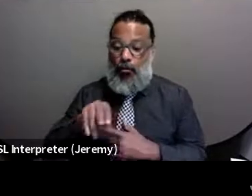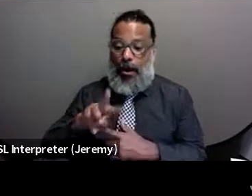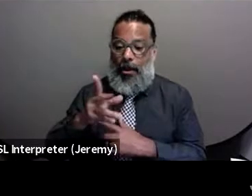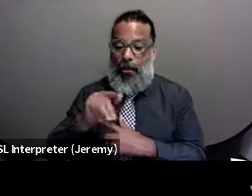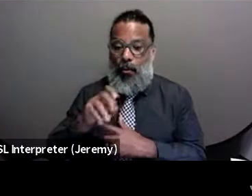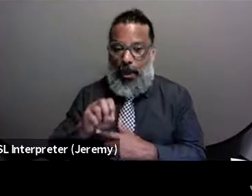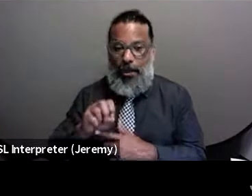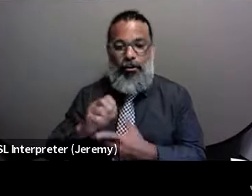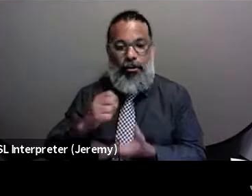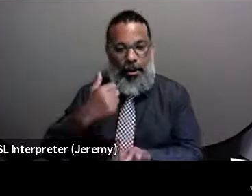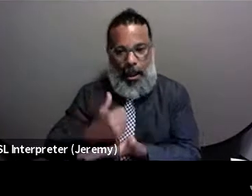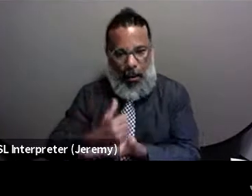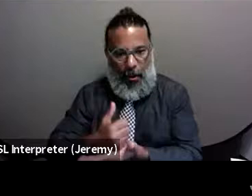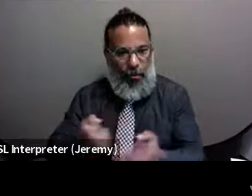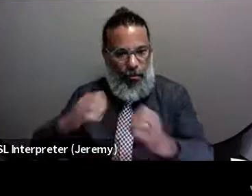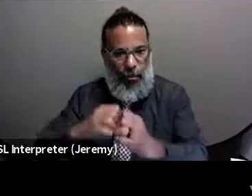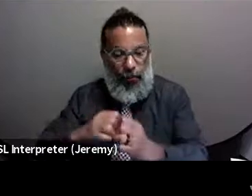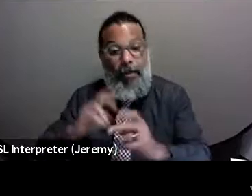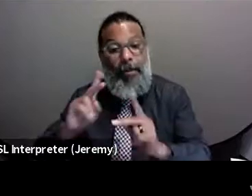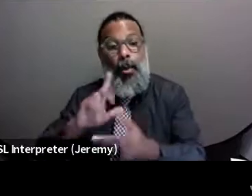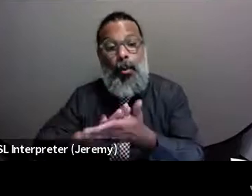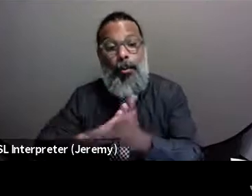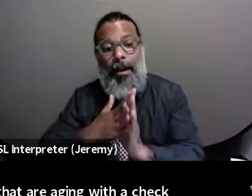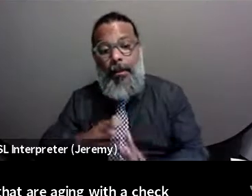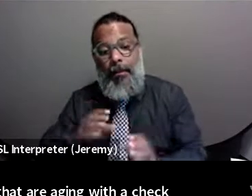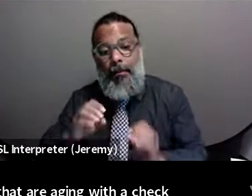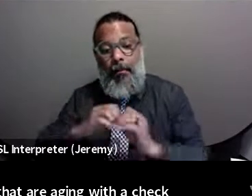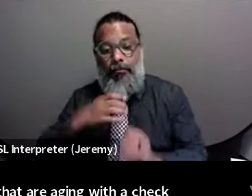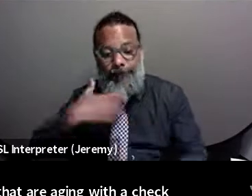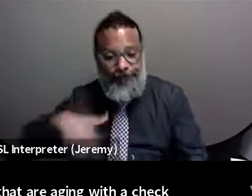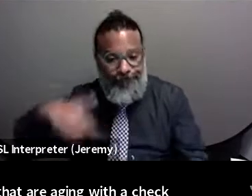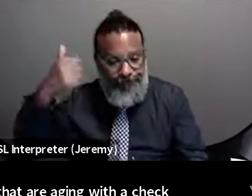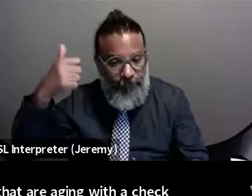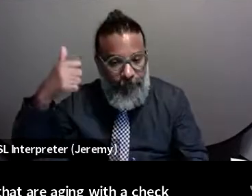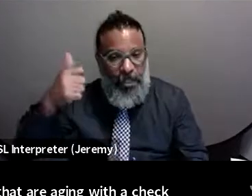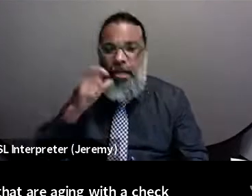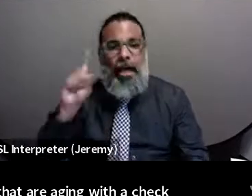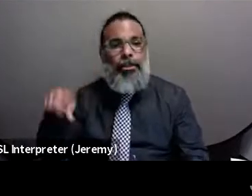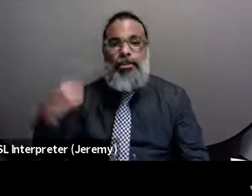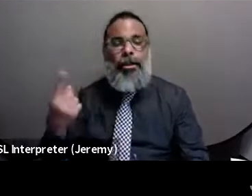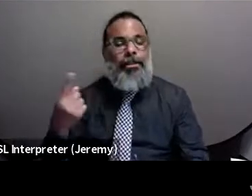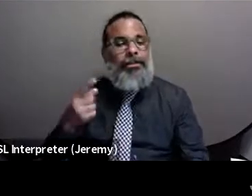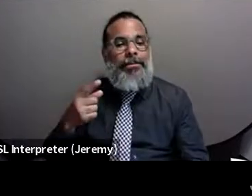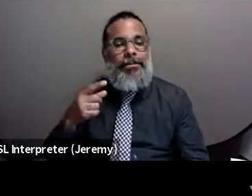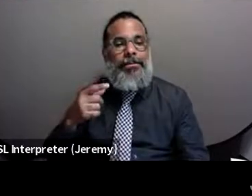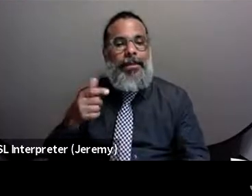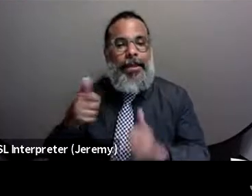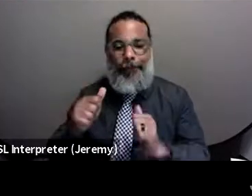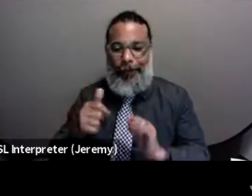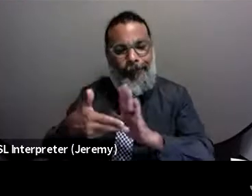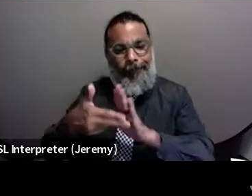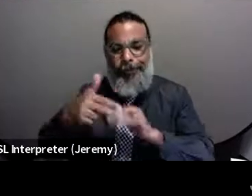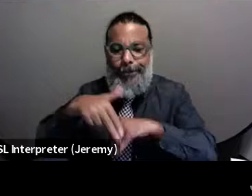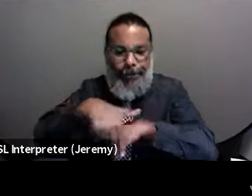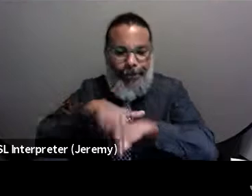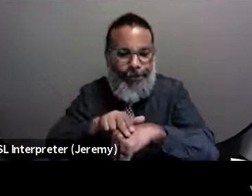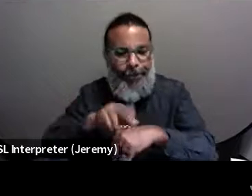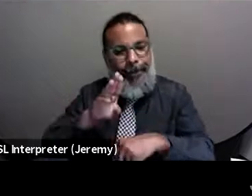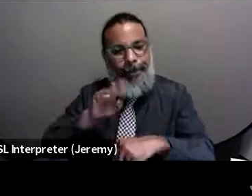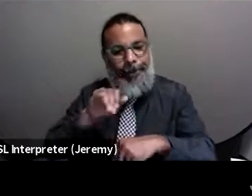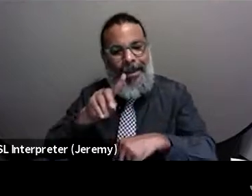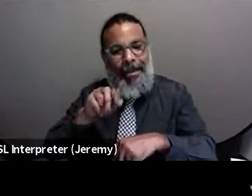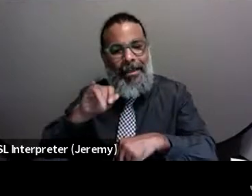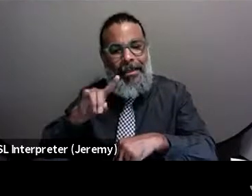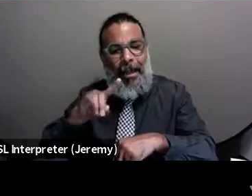service to people that are aging with HIV, to and that is not just an effort of a band-aid, but that that is systematically